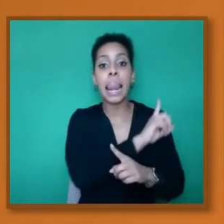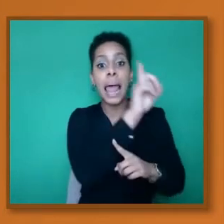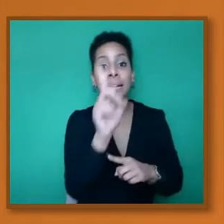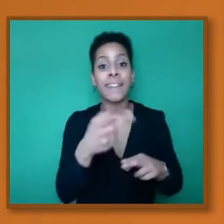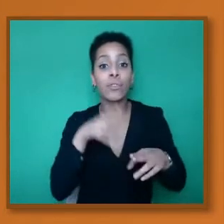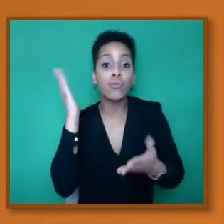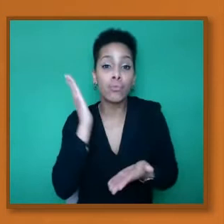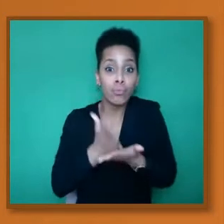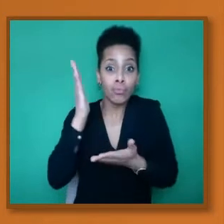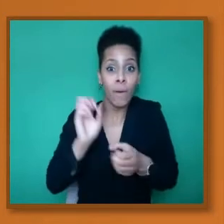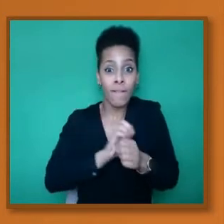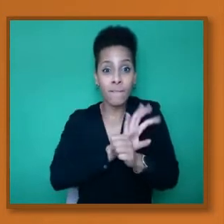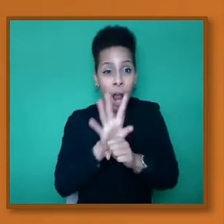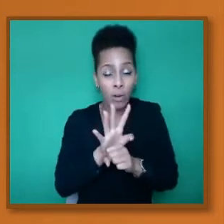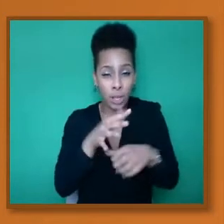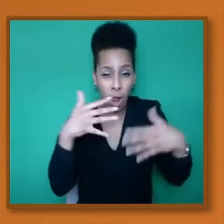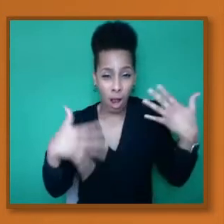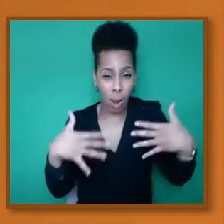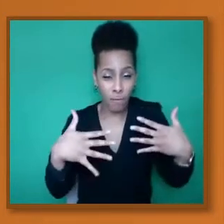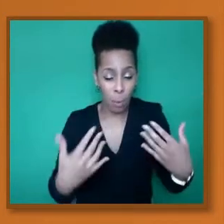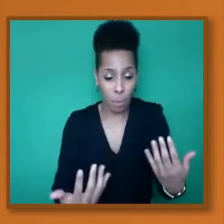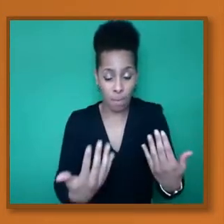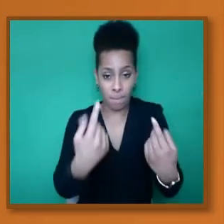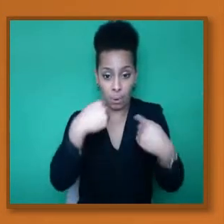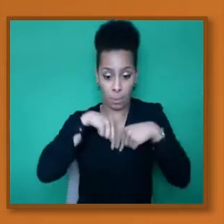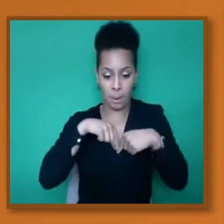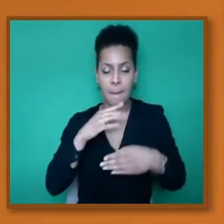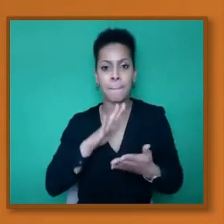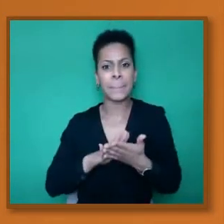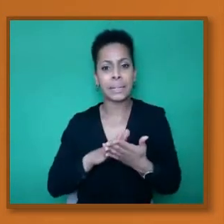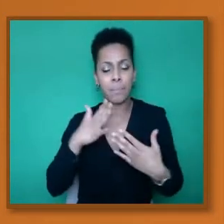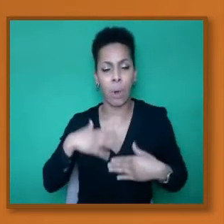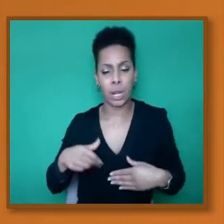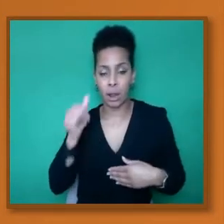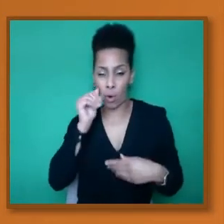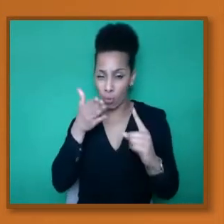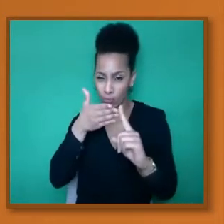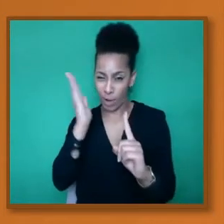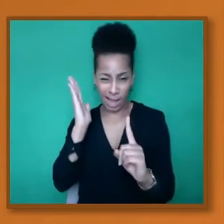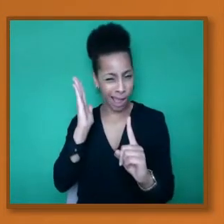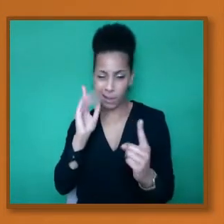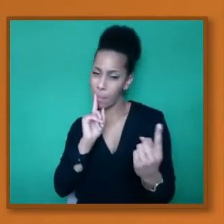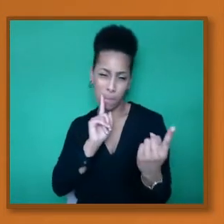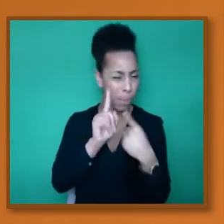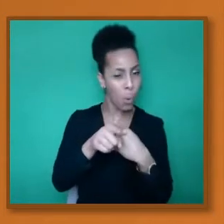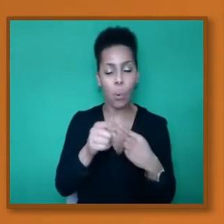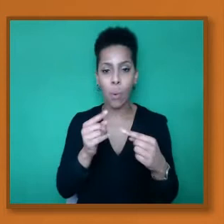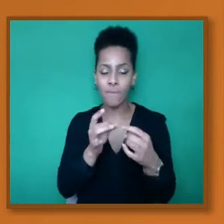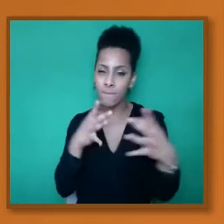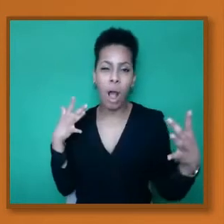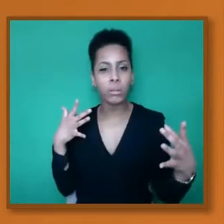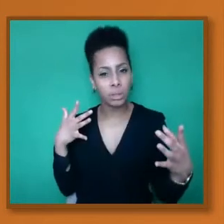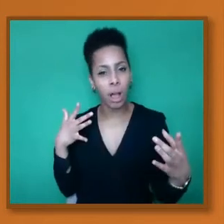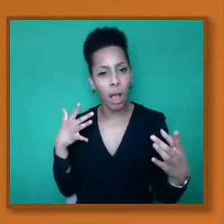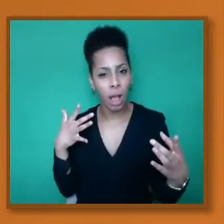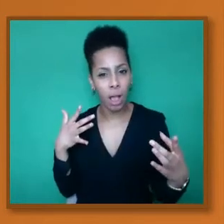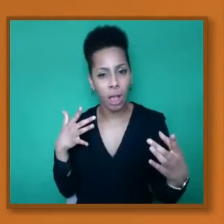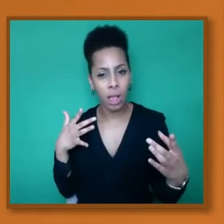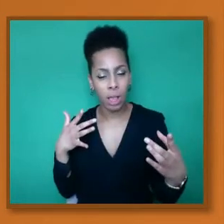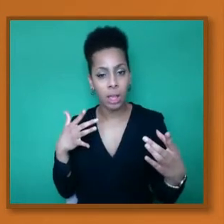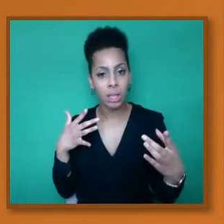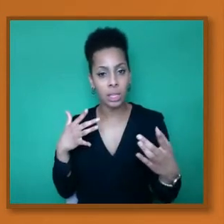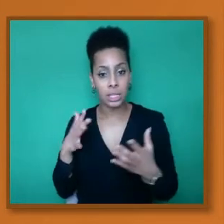the harmful virus. So it's able to see it, recognize it much quicker and then the body